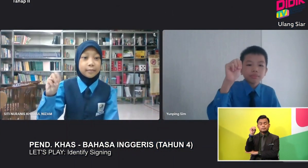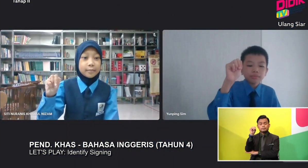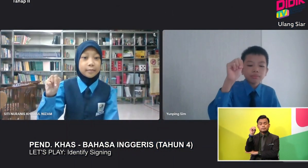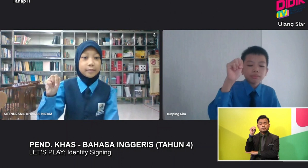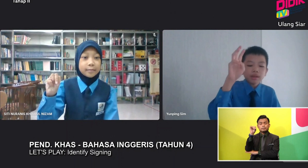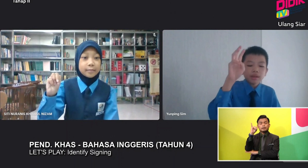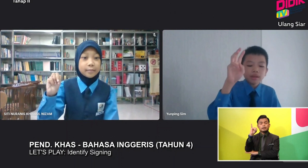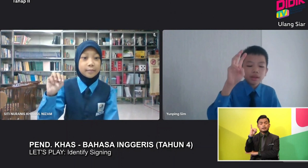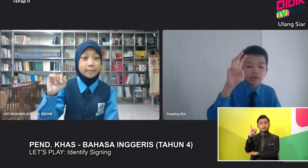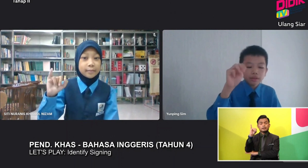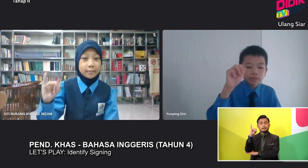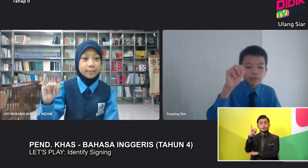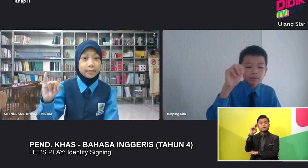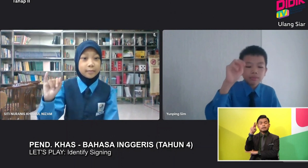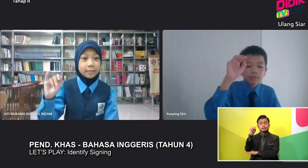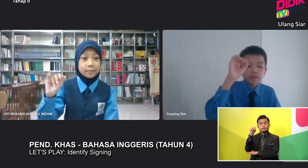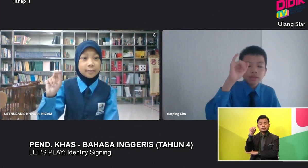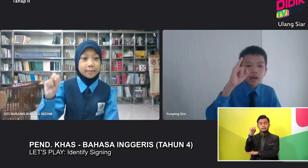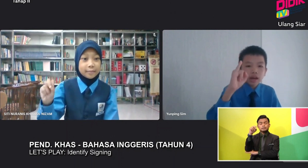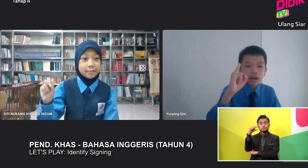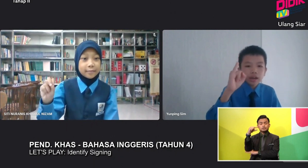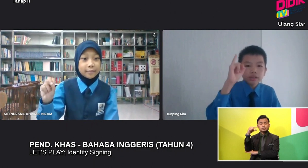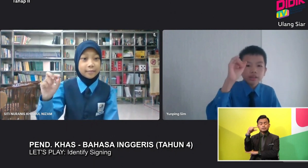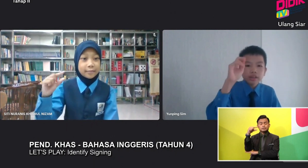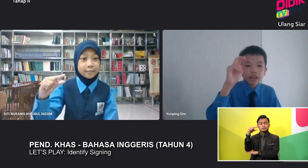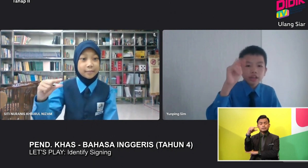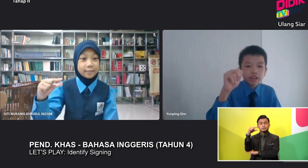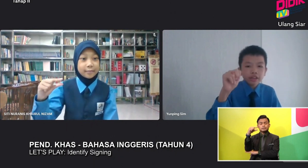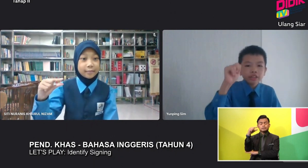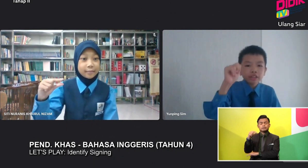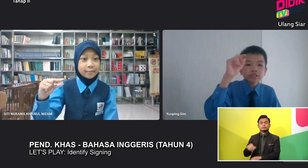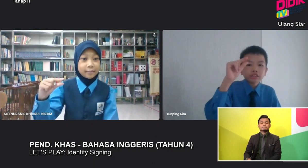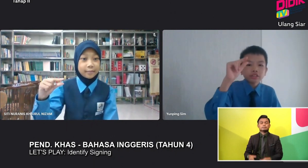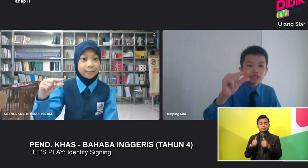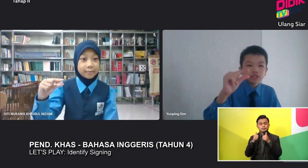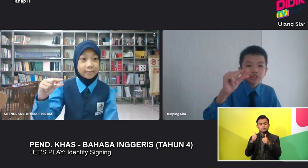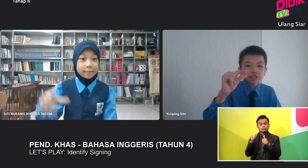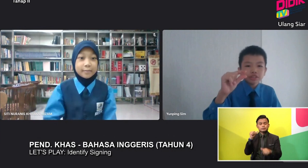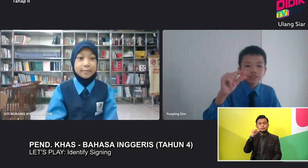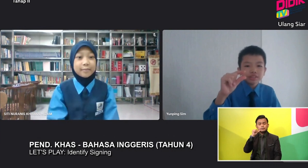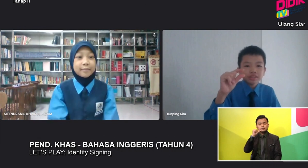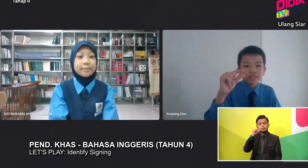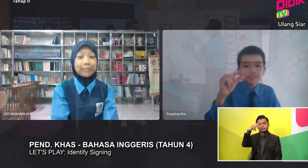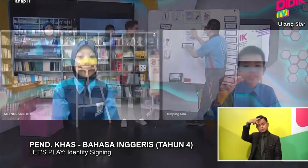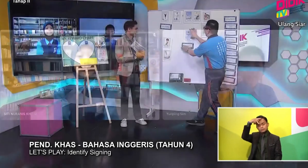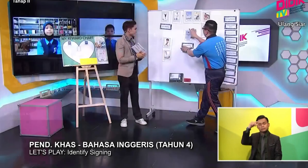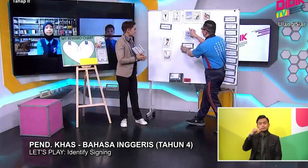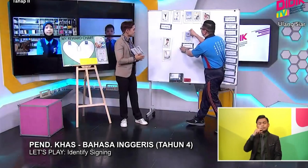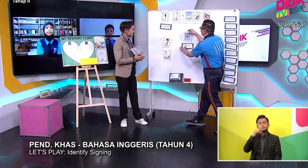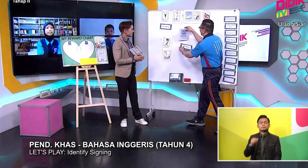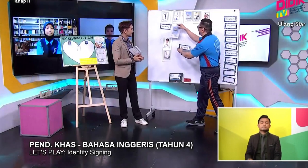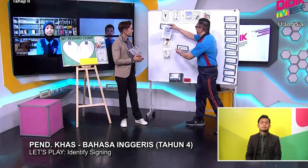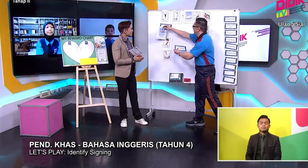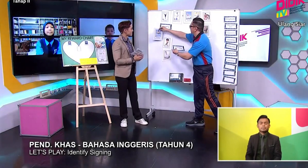I N G Good job, Hanif and Ping Ping. Okay.